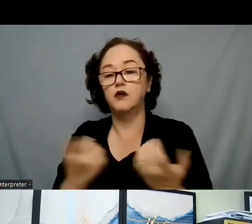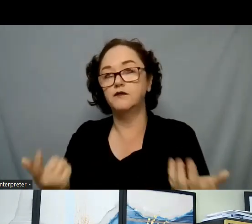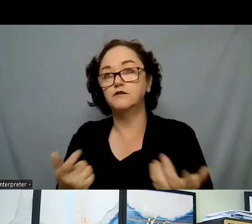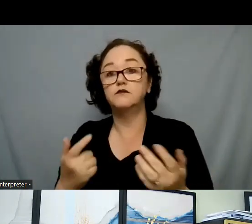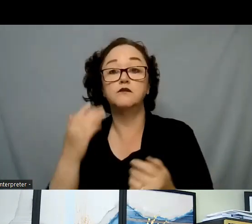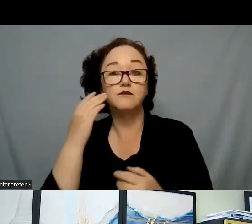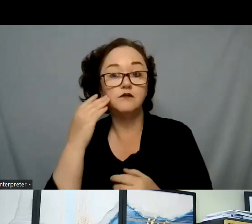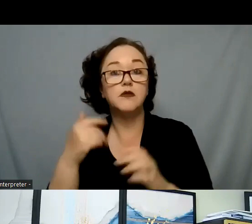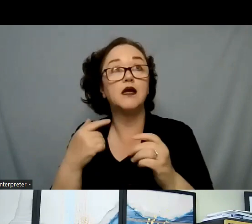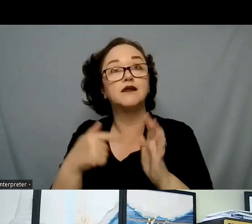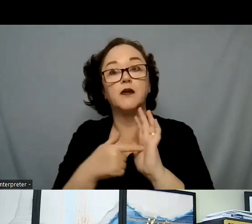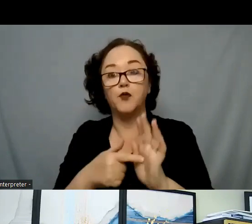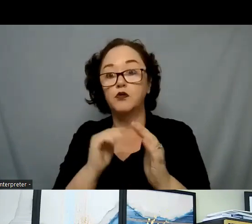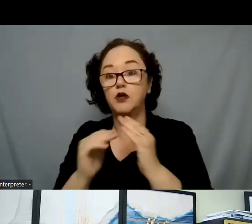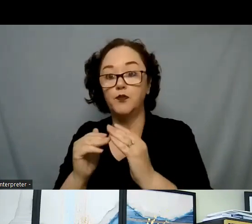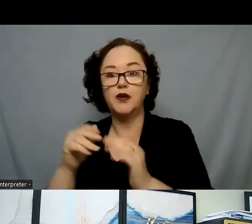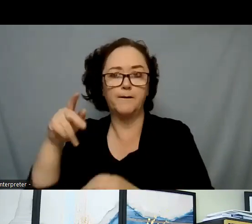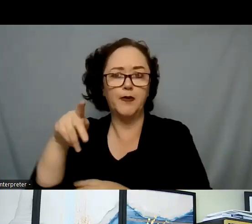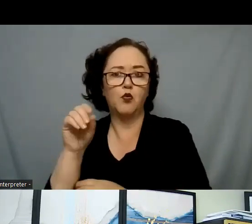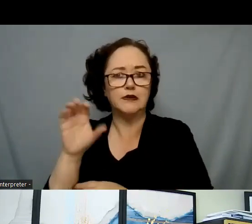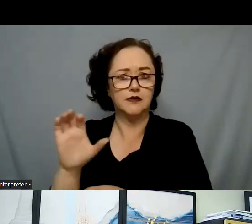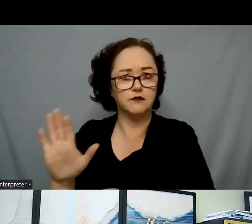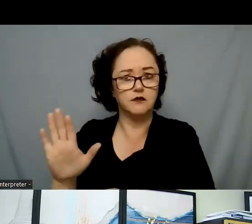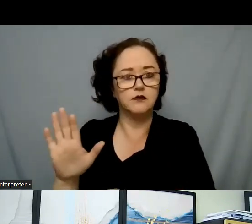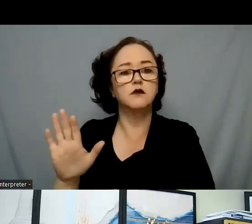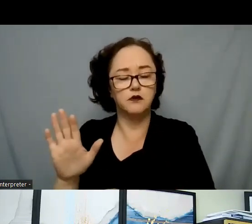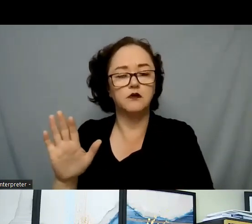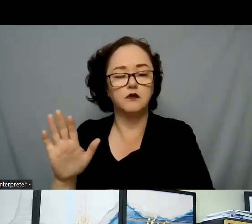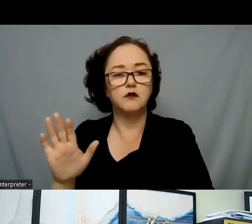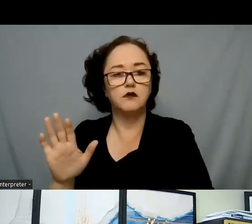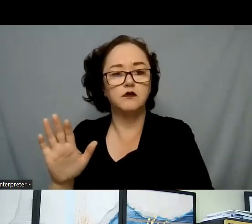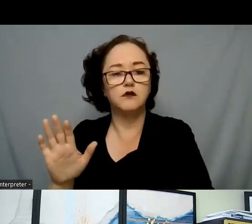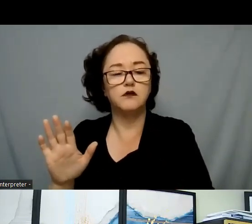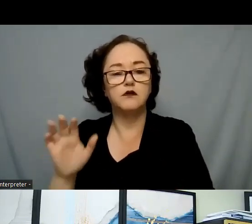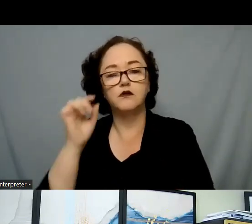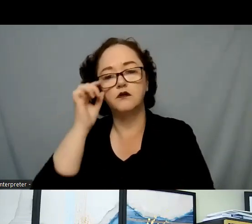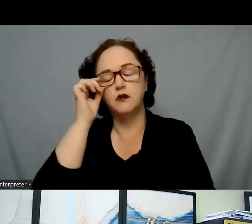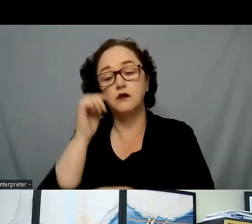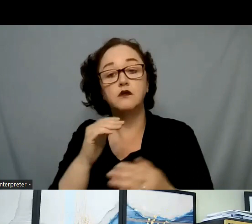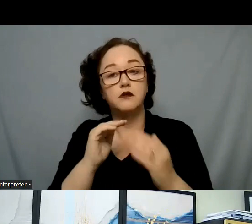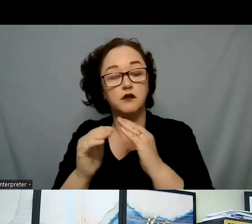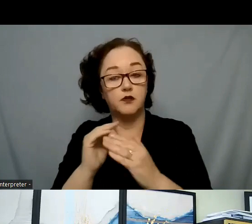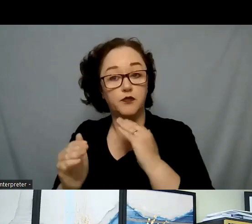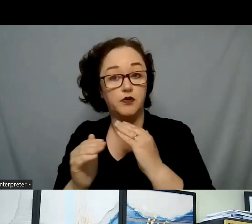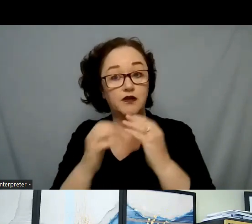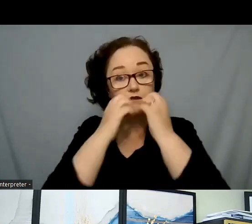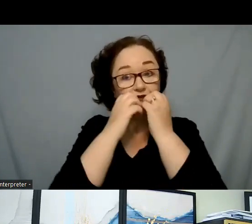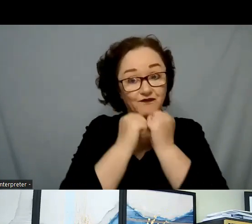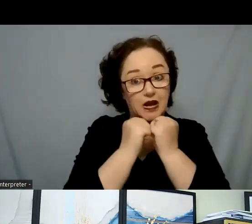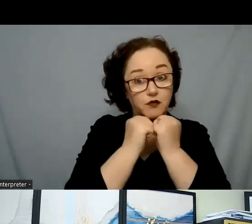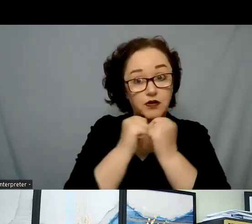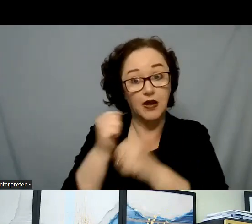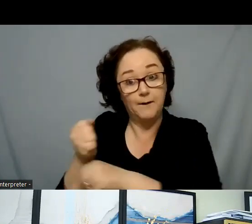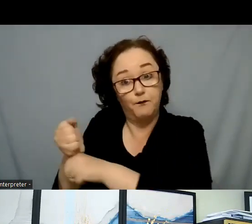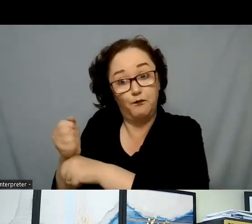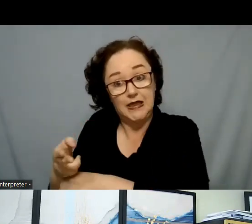looking at one of the things that is across the board oftentimes is community is valued more so than the individual. And so, in